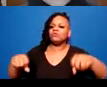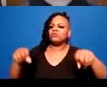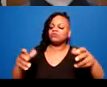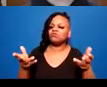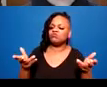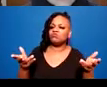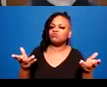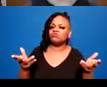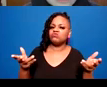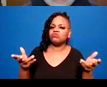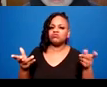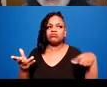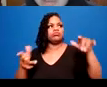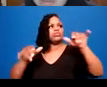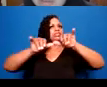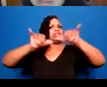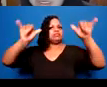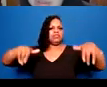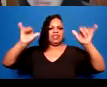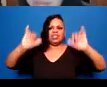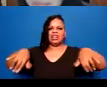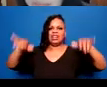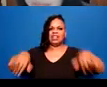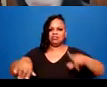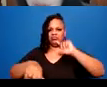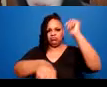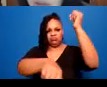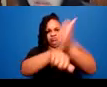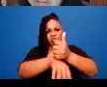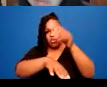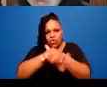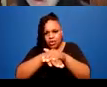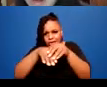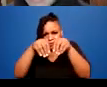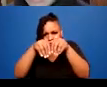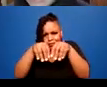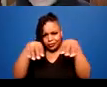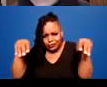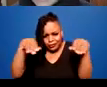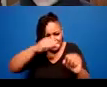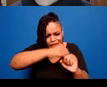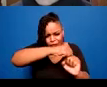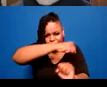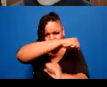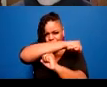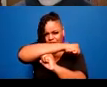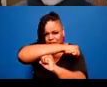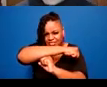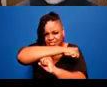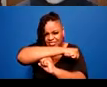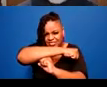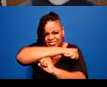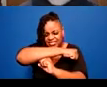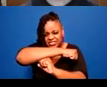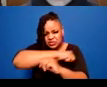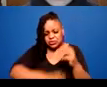structural imbalances that include ableism and sanism. Sybil wrote, I was in higher education but lost my career